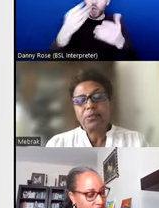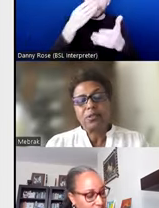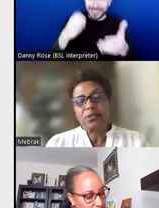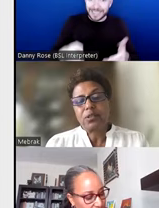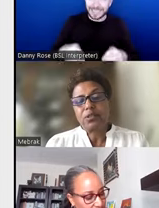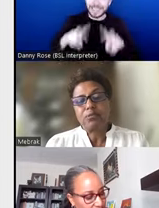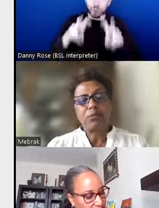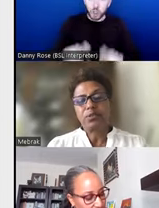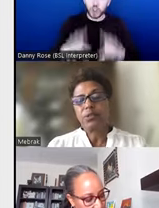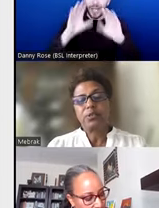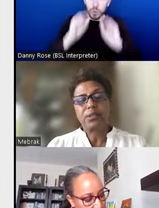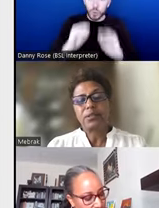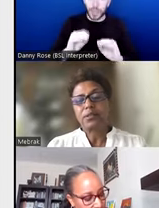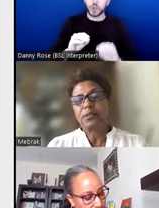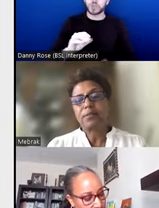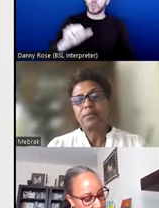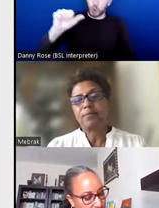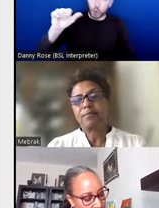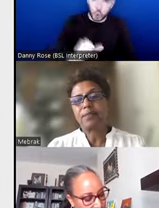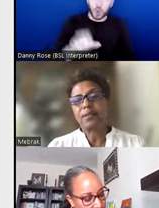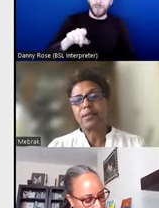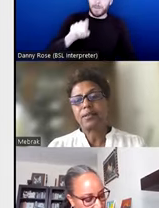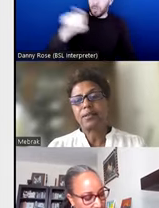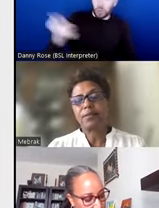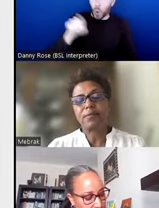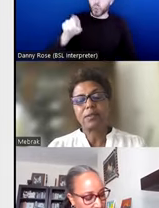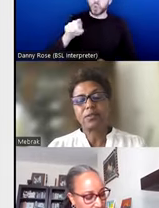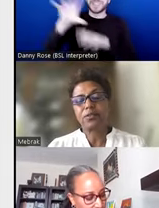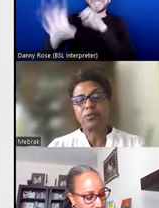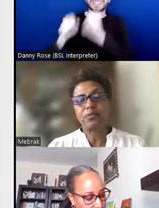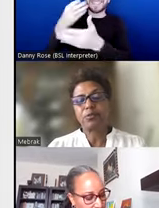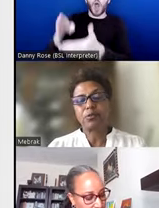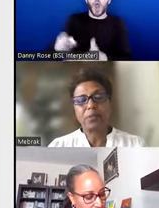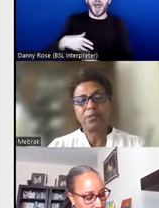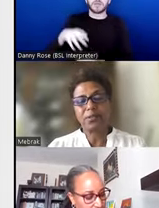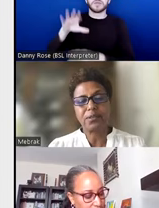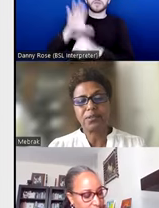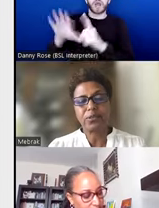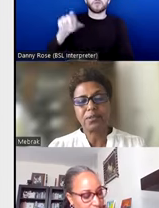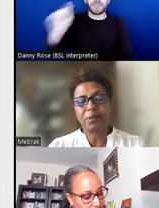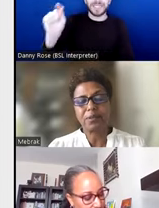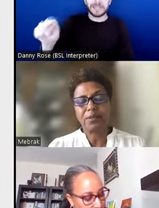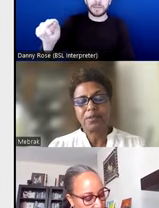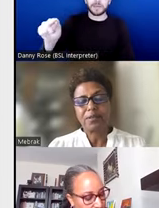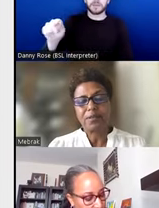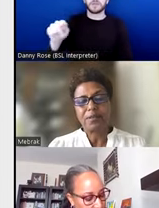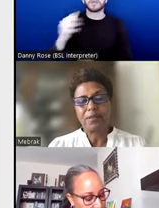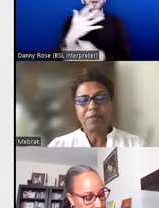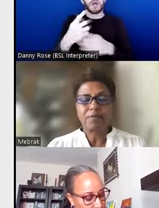all that, to me, it should come from those decolonized countries. There is a lot of talk about it in the UK. But